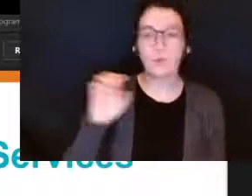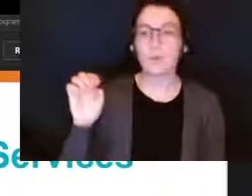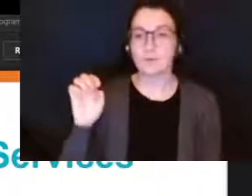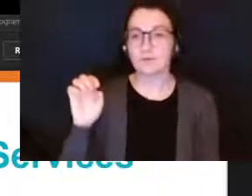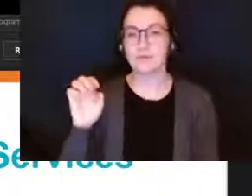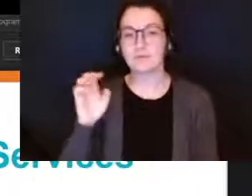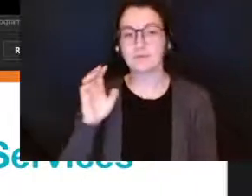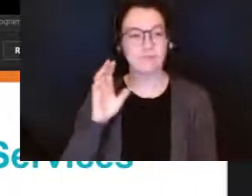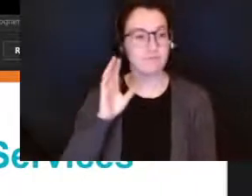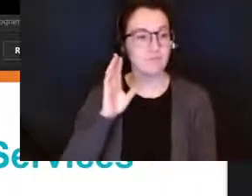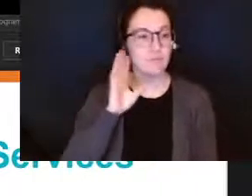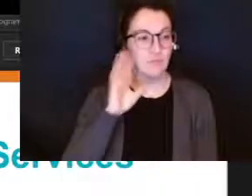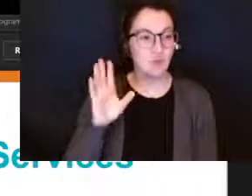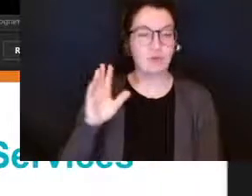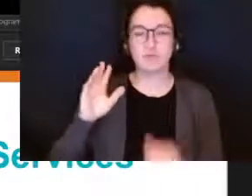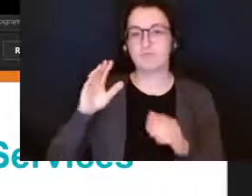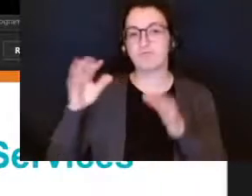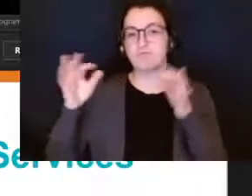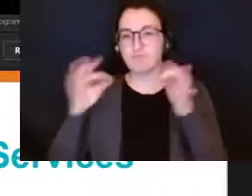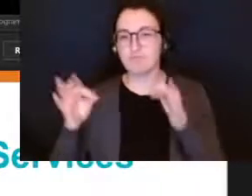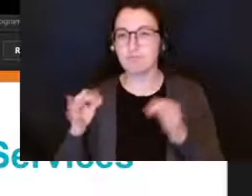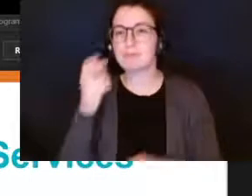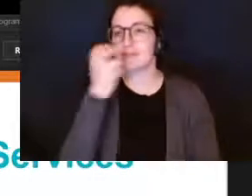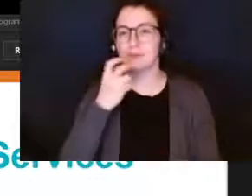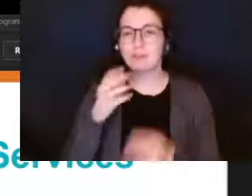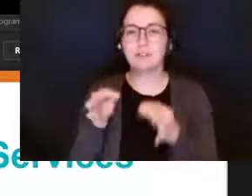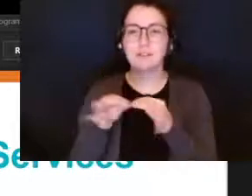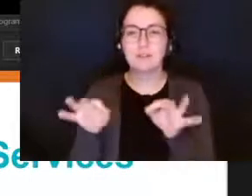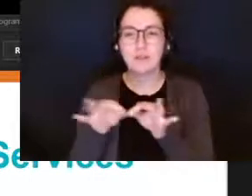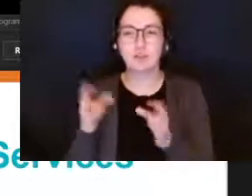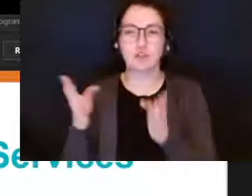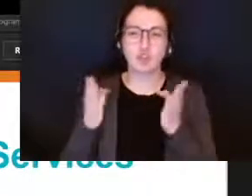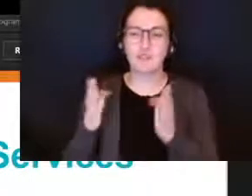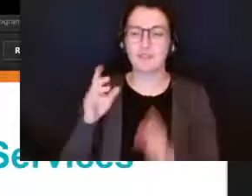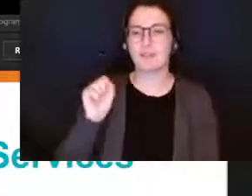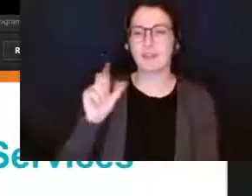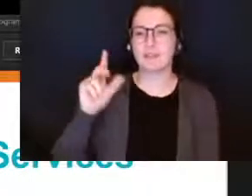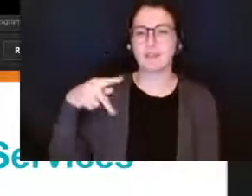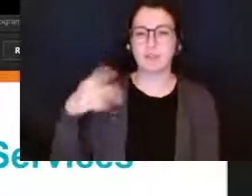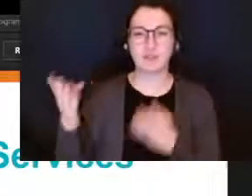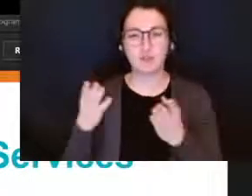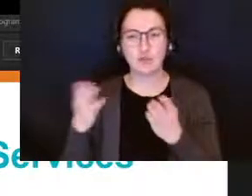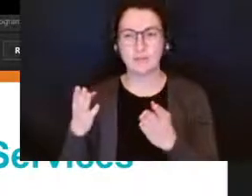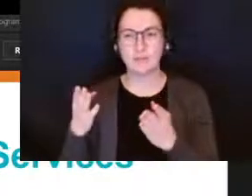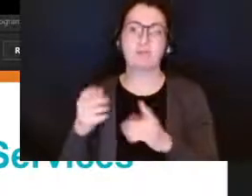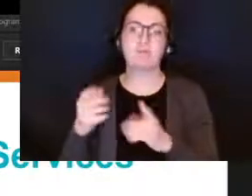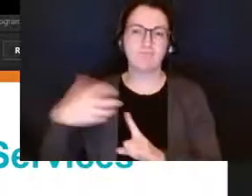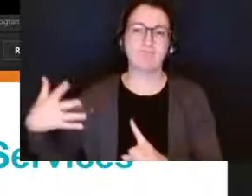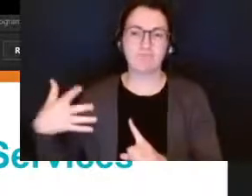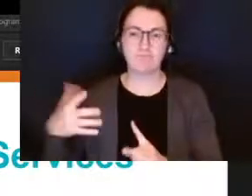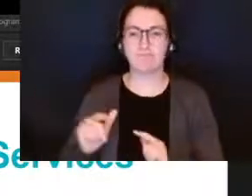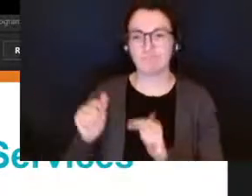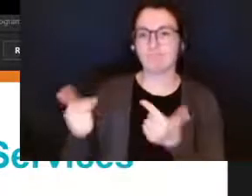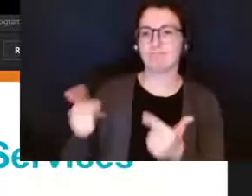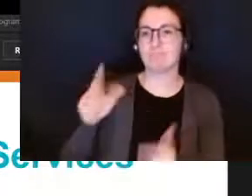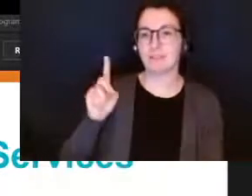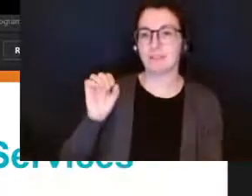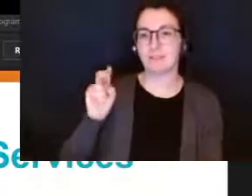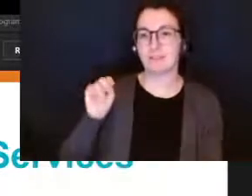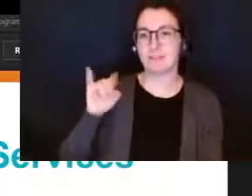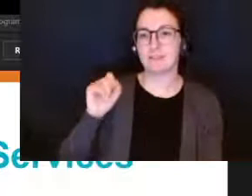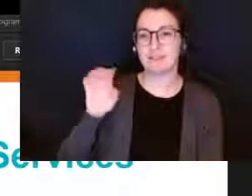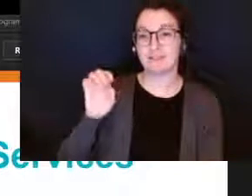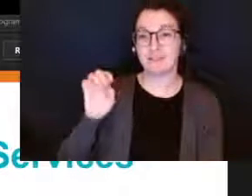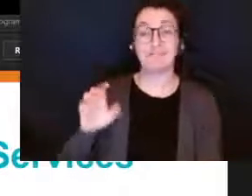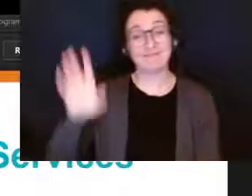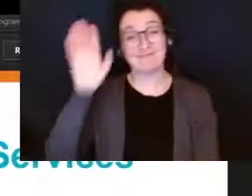language services at our board as well as school health support services denise thank you jody and good evening everybody